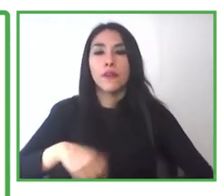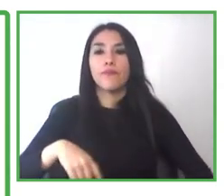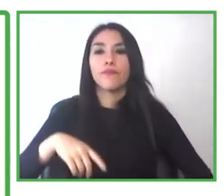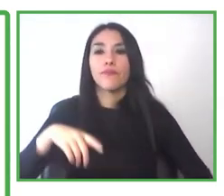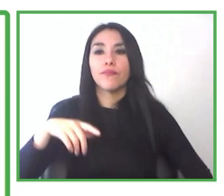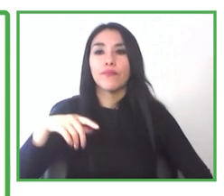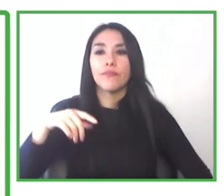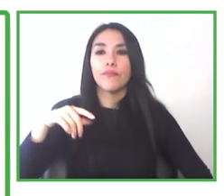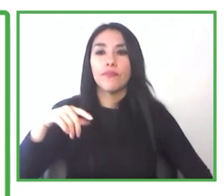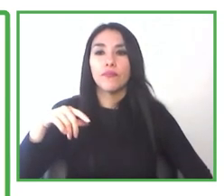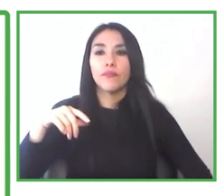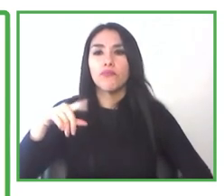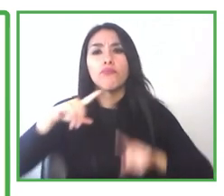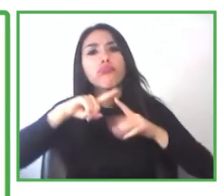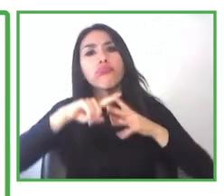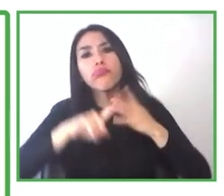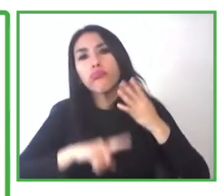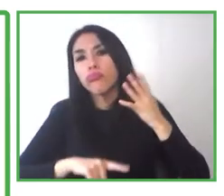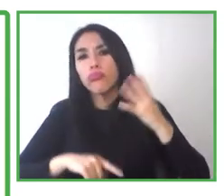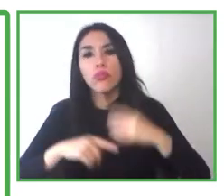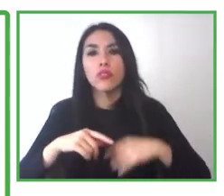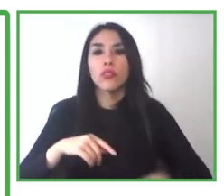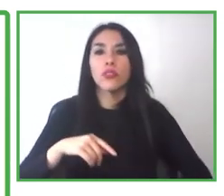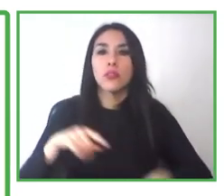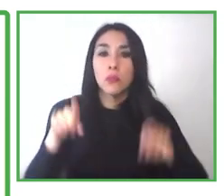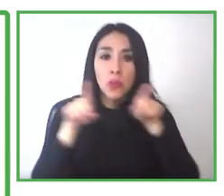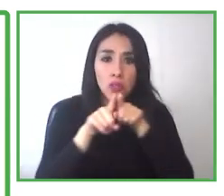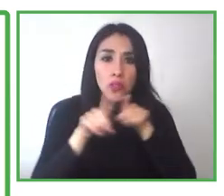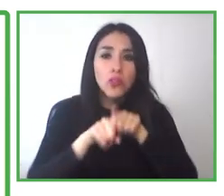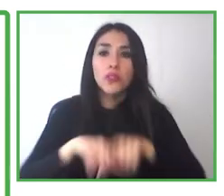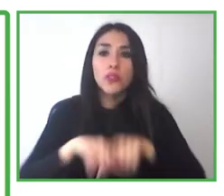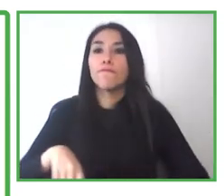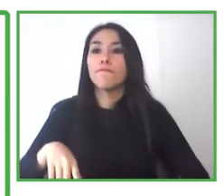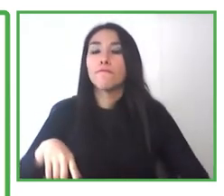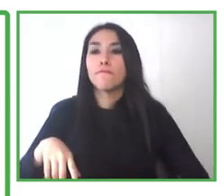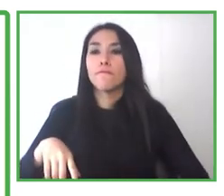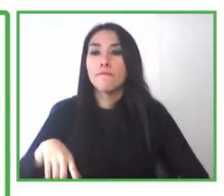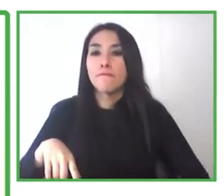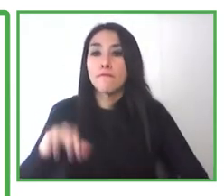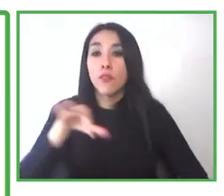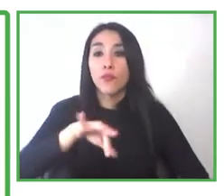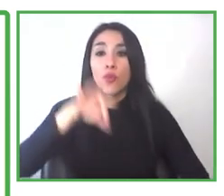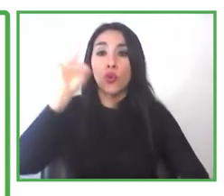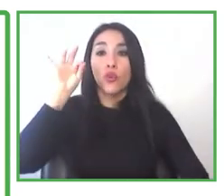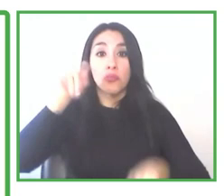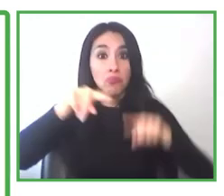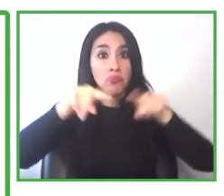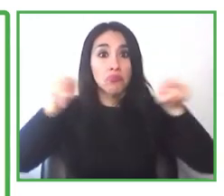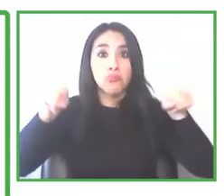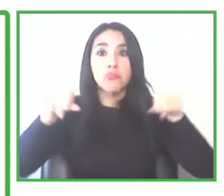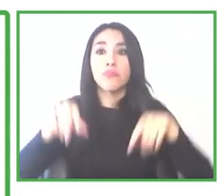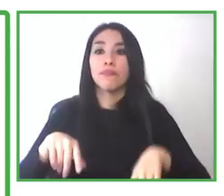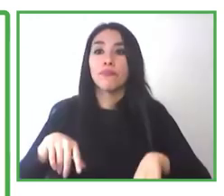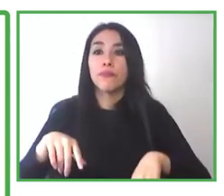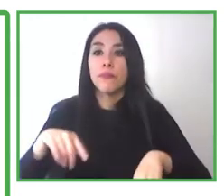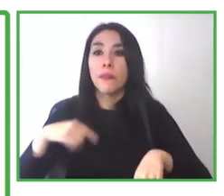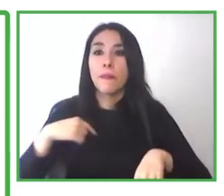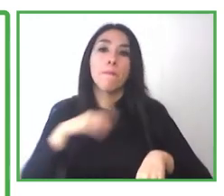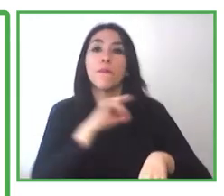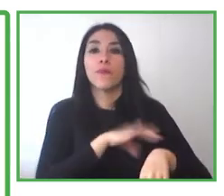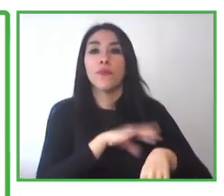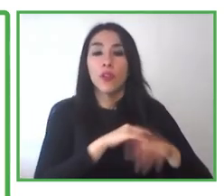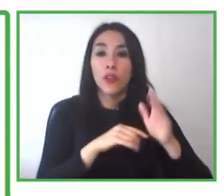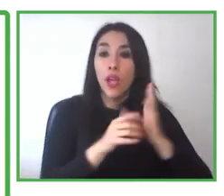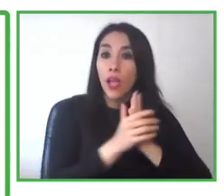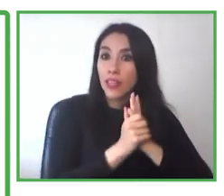once again, the invitation is to add yourself to Chile Valora, to recognise that certificate, because it doesn't matter the disability that the